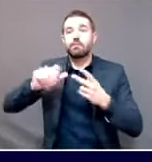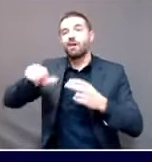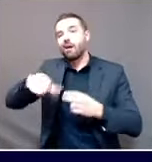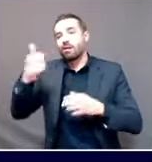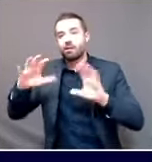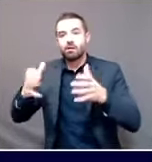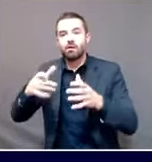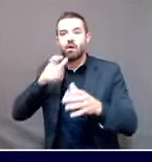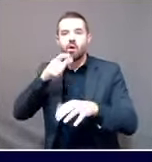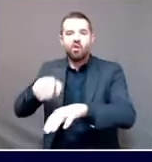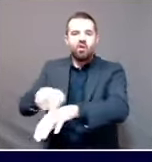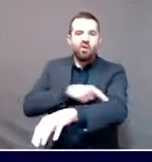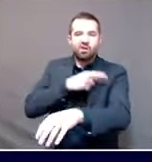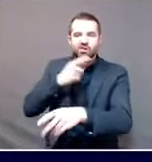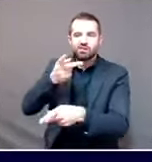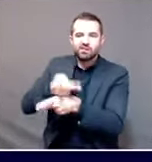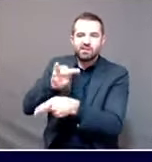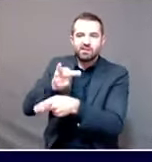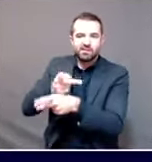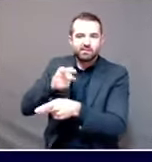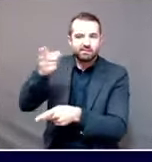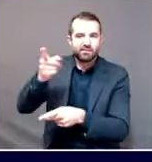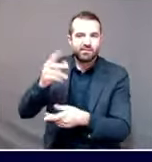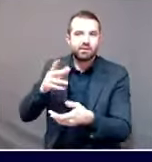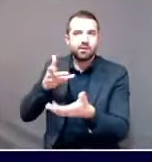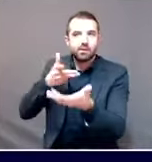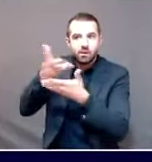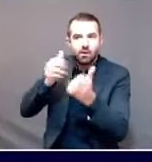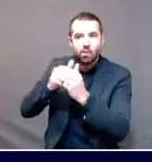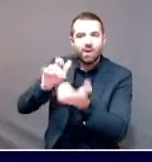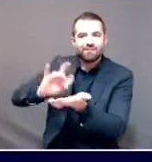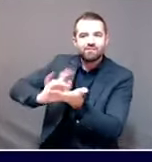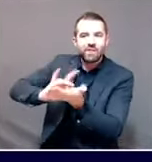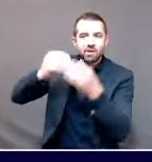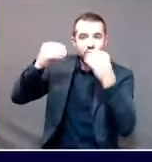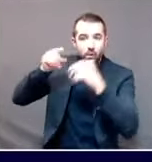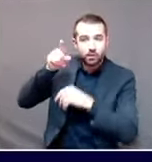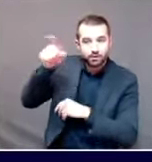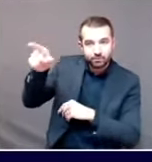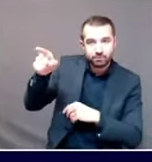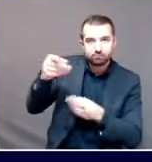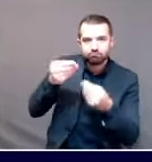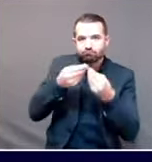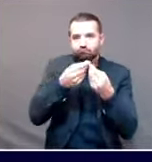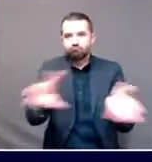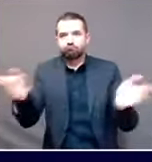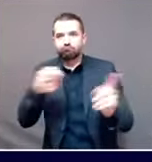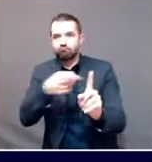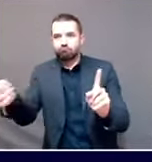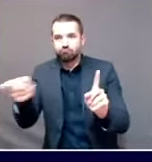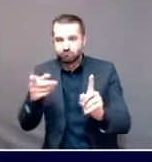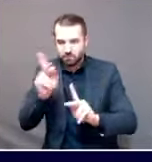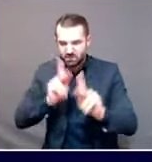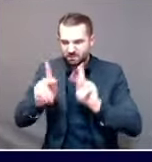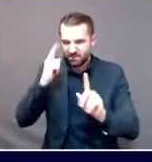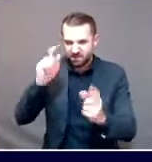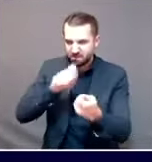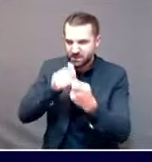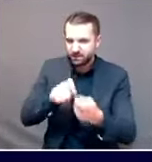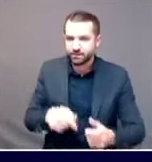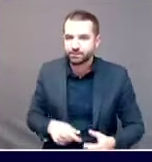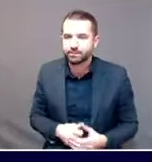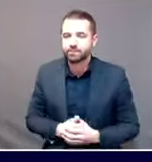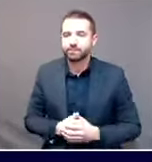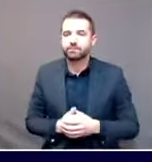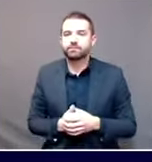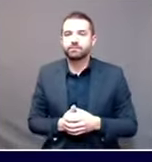can soon be vaccinated. Now, I want to stress one really important thing. This was just the first